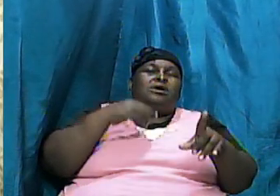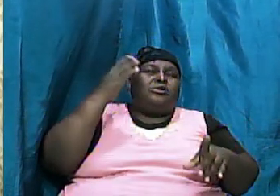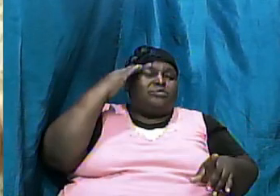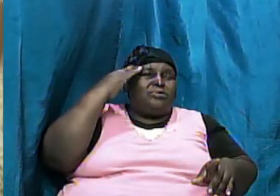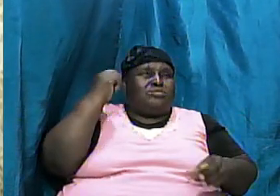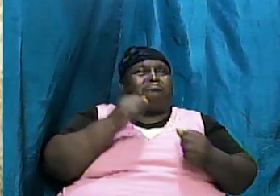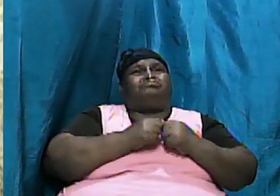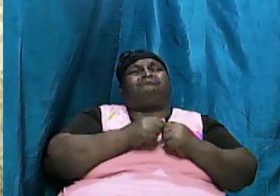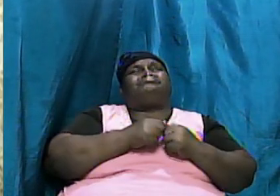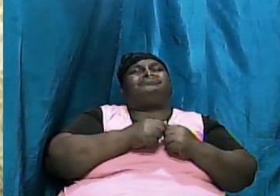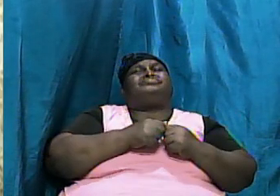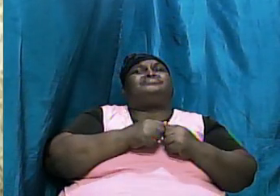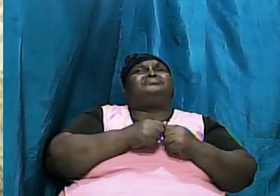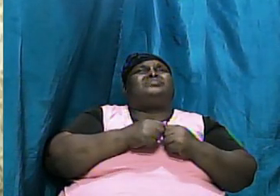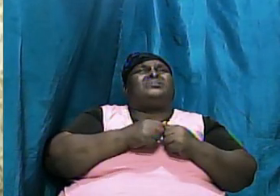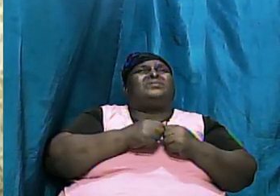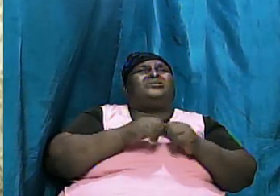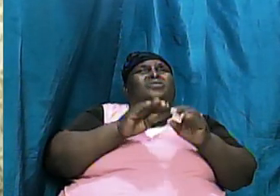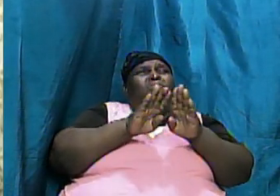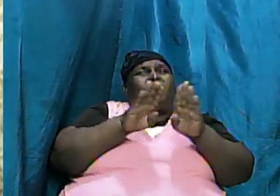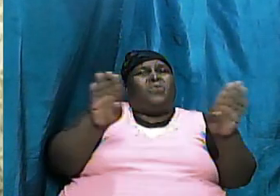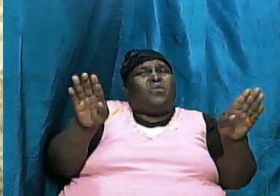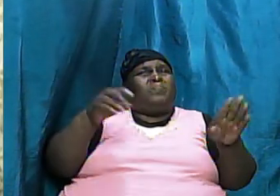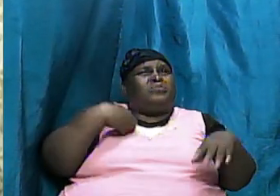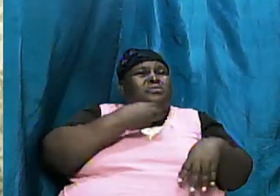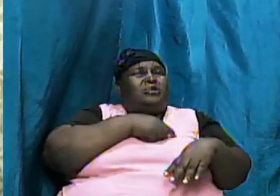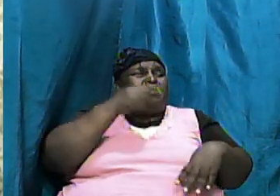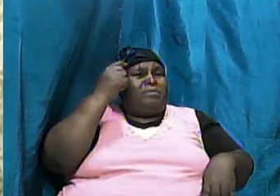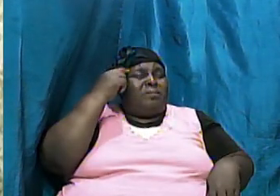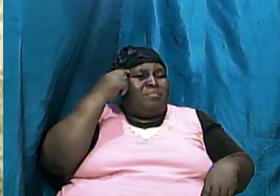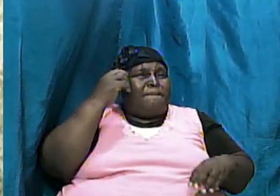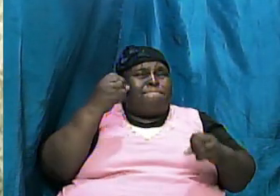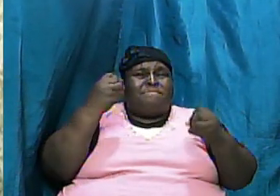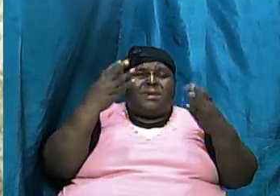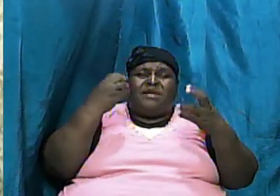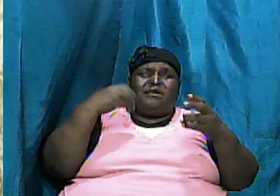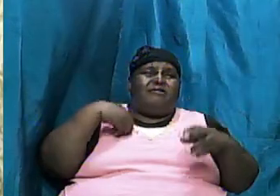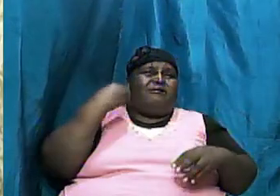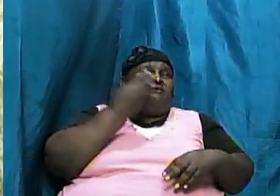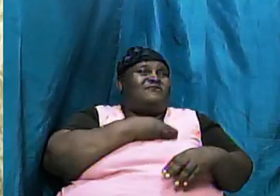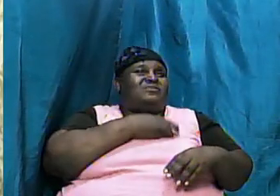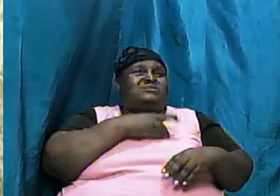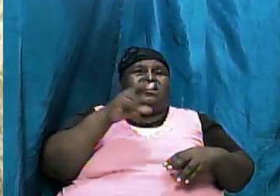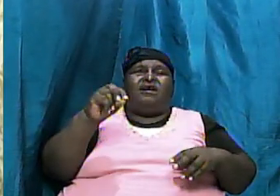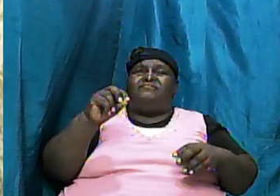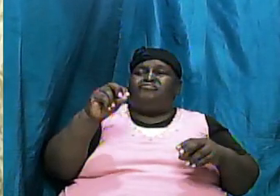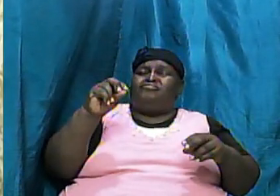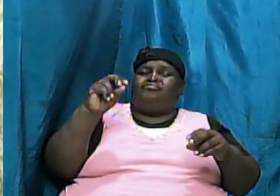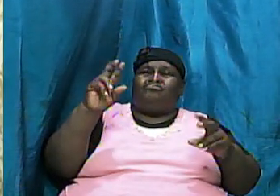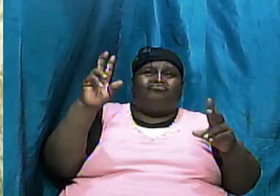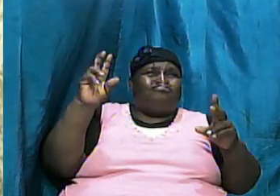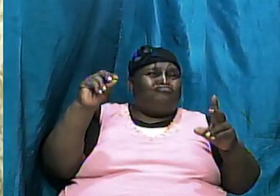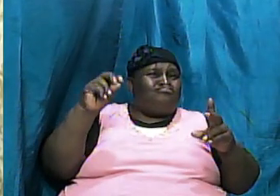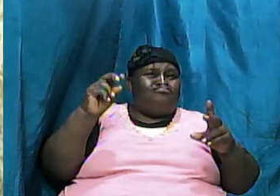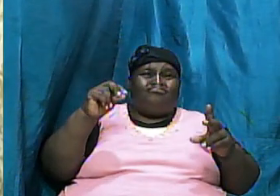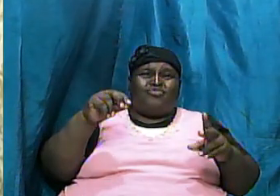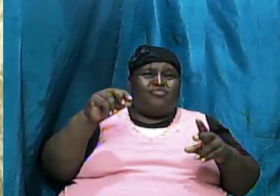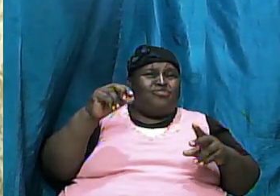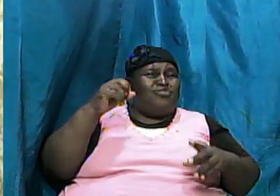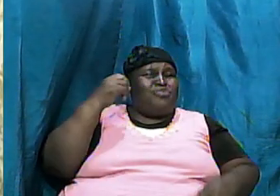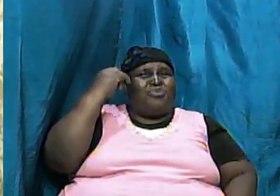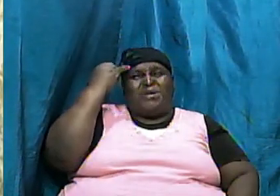all of our minds because many of us have no clue that there are some things in Genesis